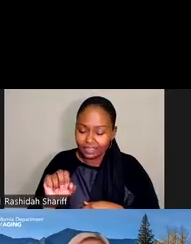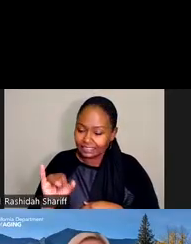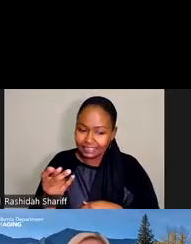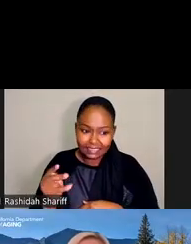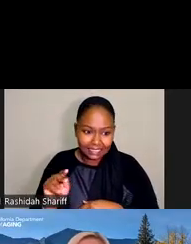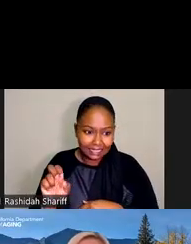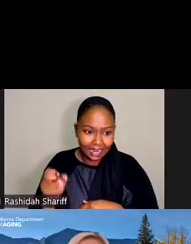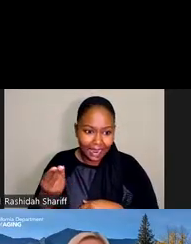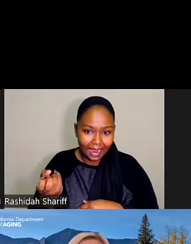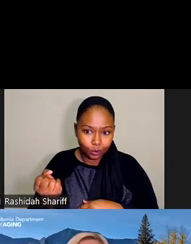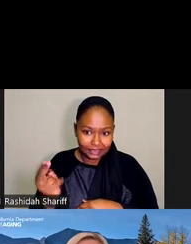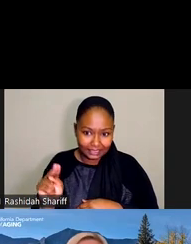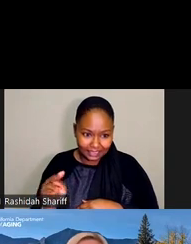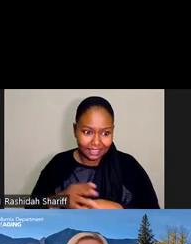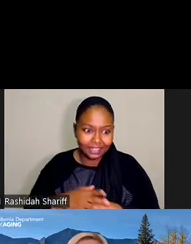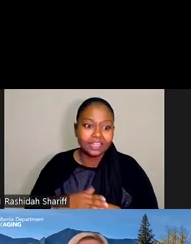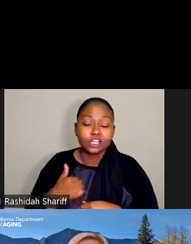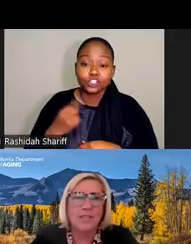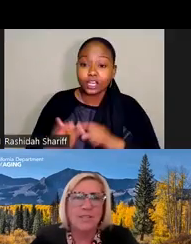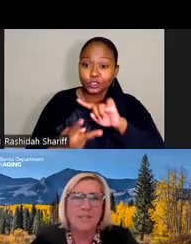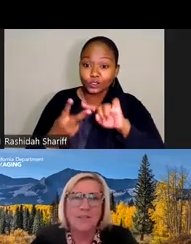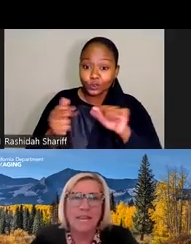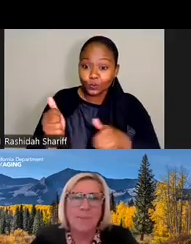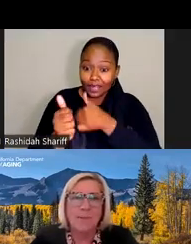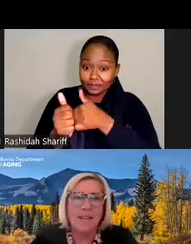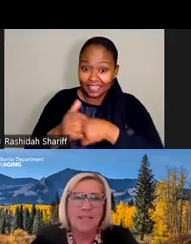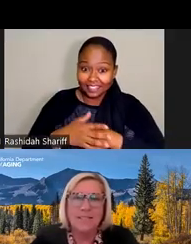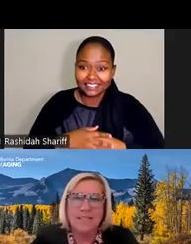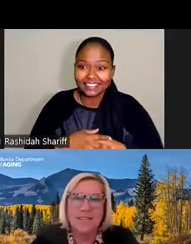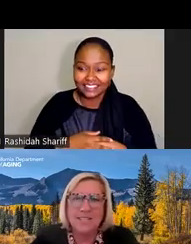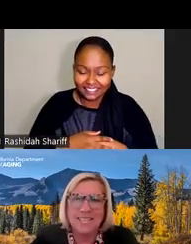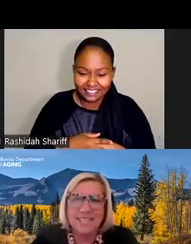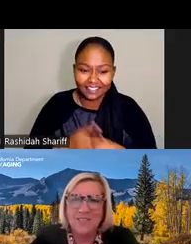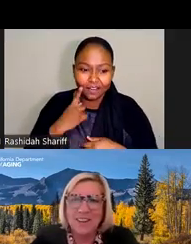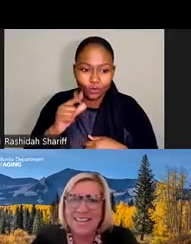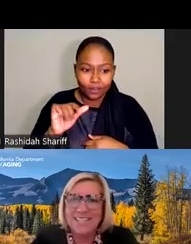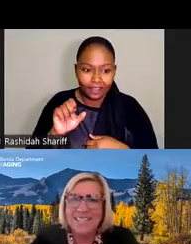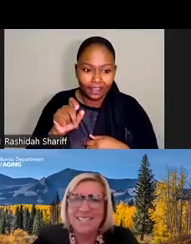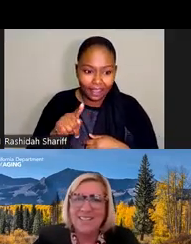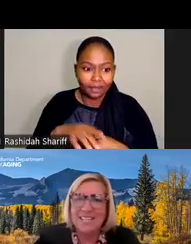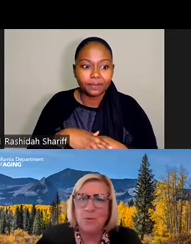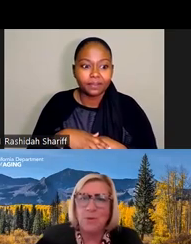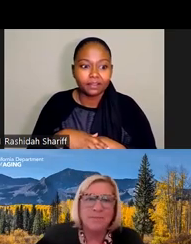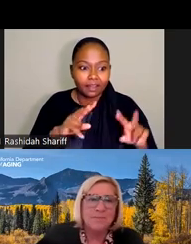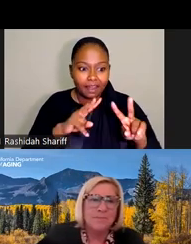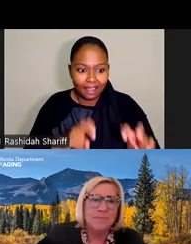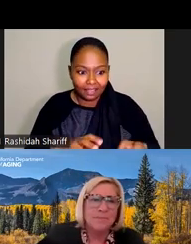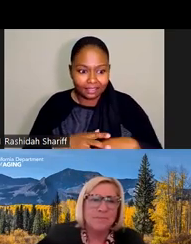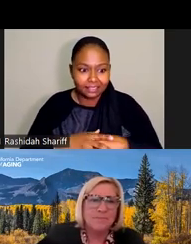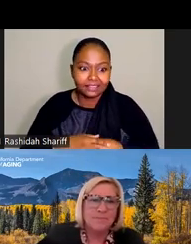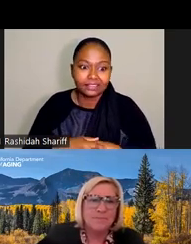has two updates for us, just two little things called a gap analysis and LTSS financing. Sarah, take it away.